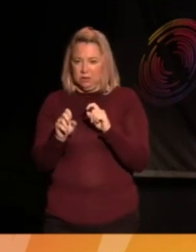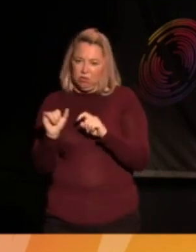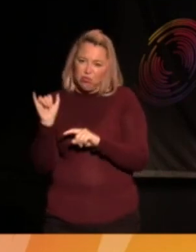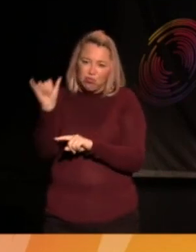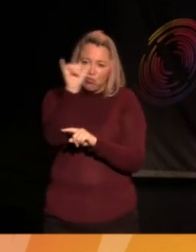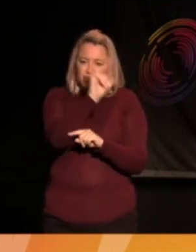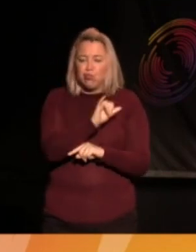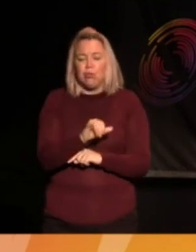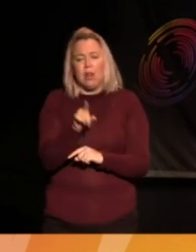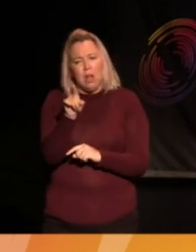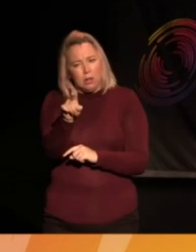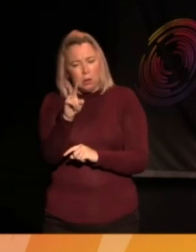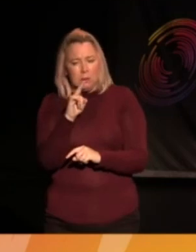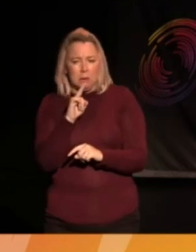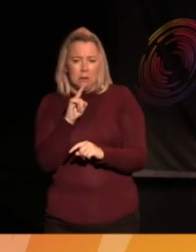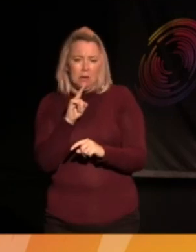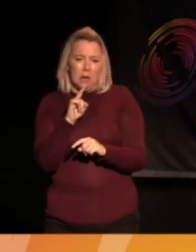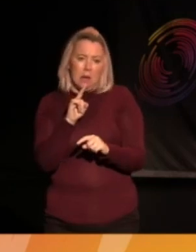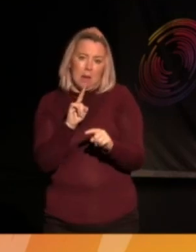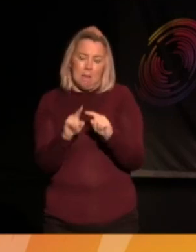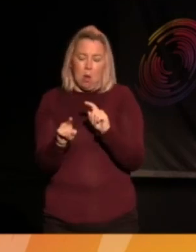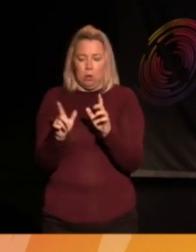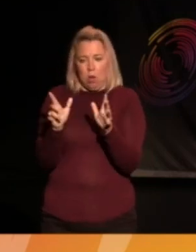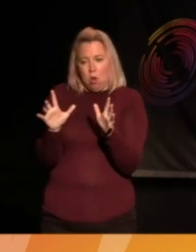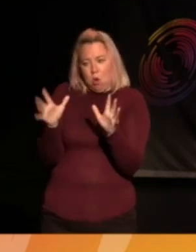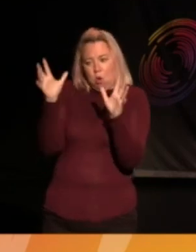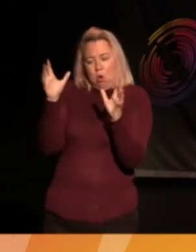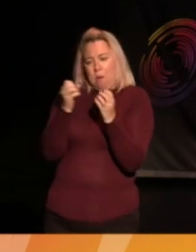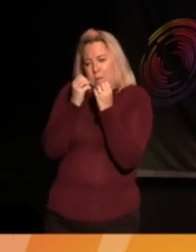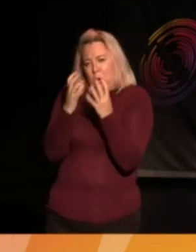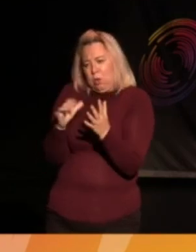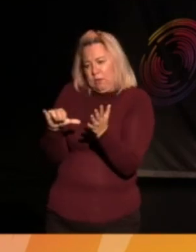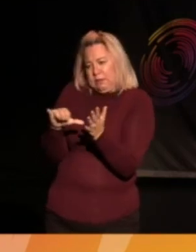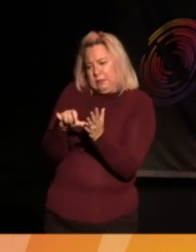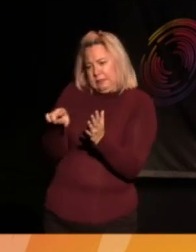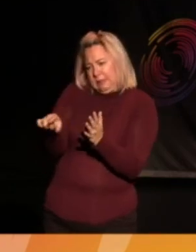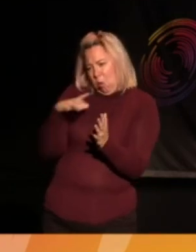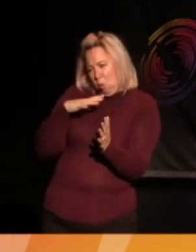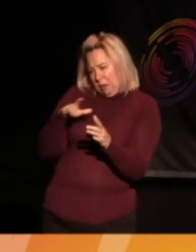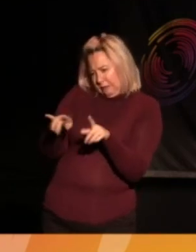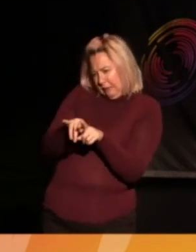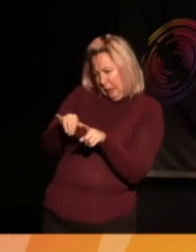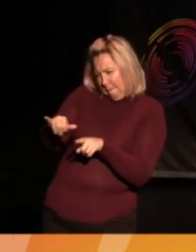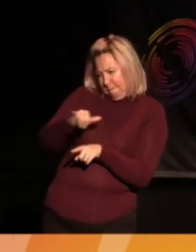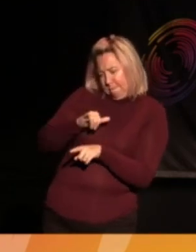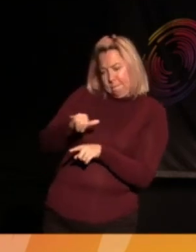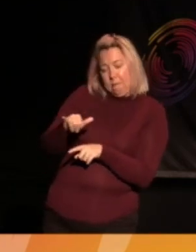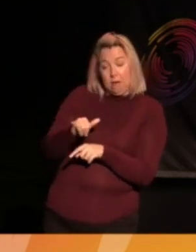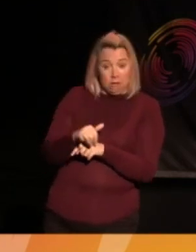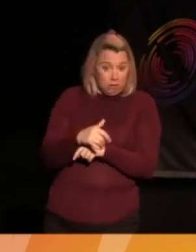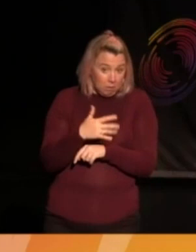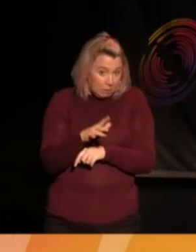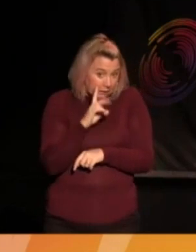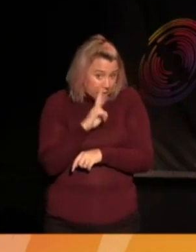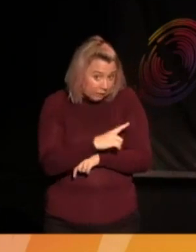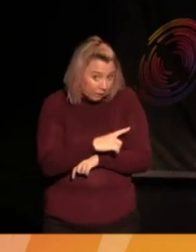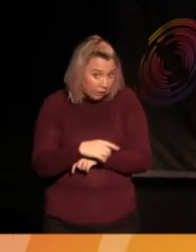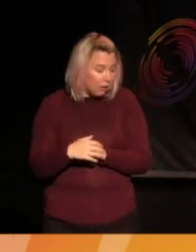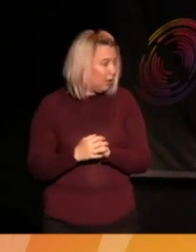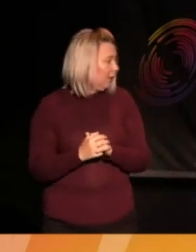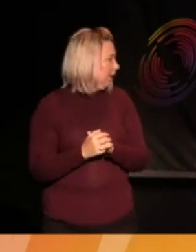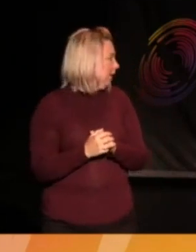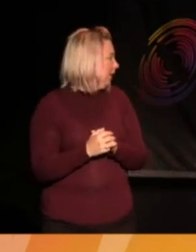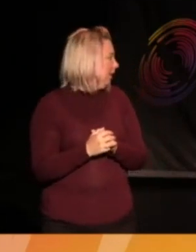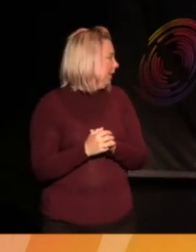what would you say, oh, there's a city I would admire and say, if only we could be a bit more like that, is there one? Oh, I